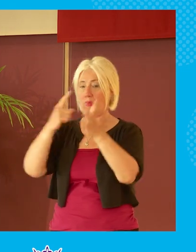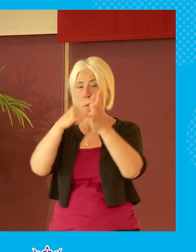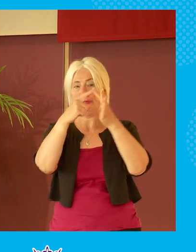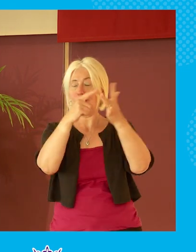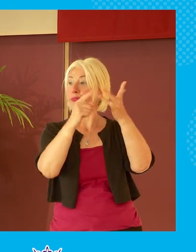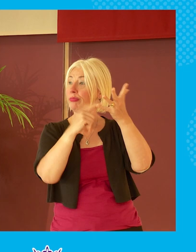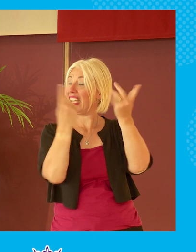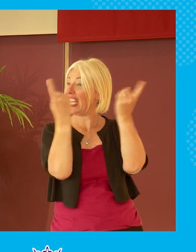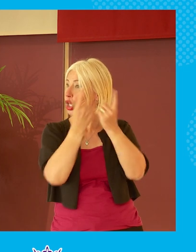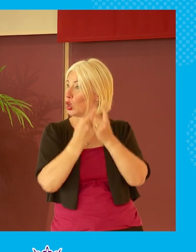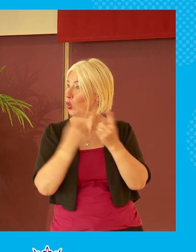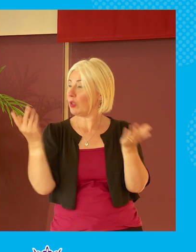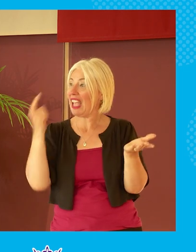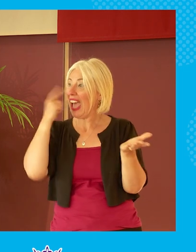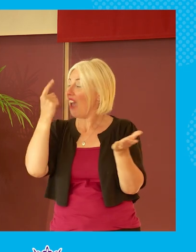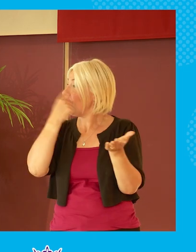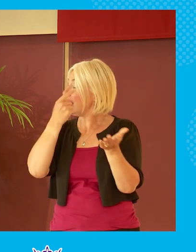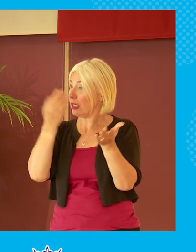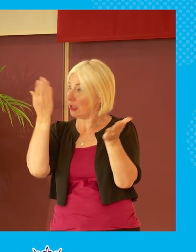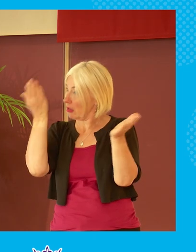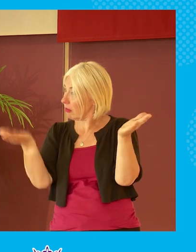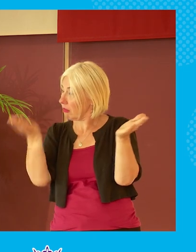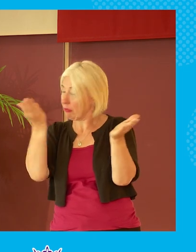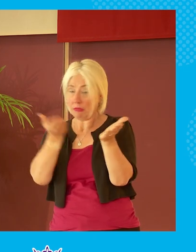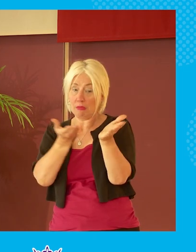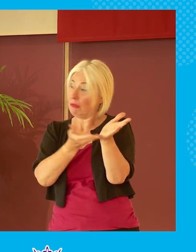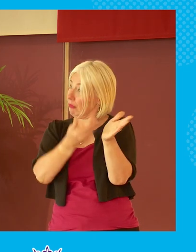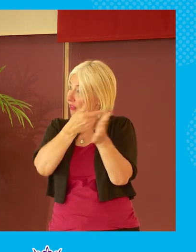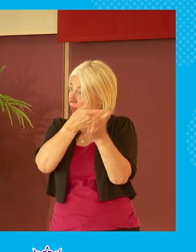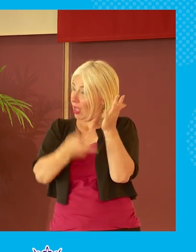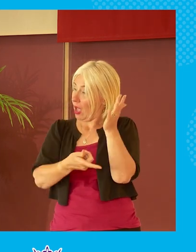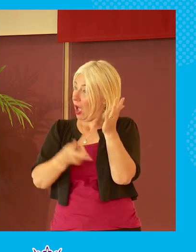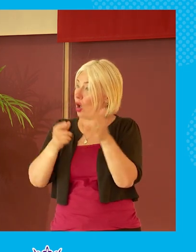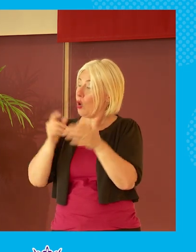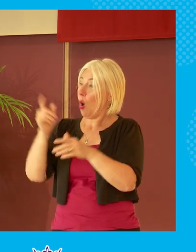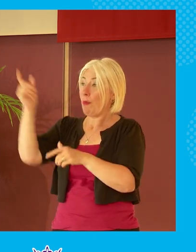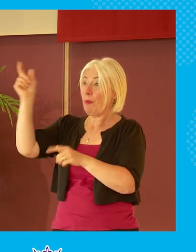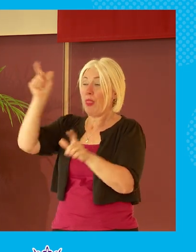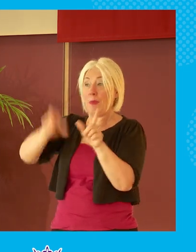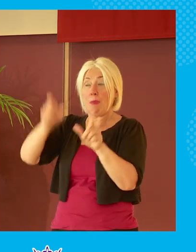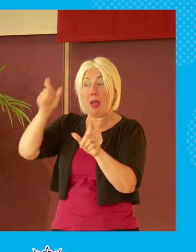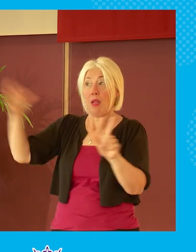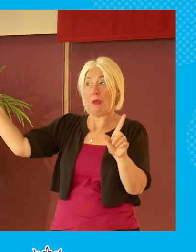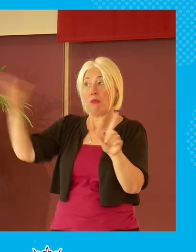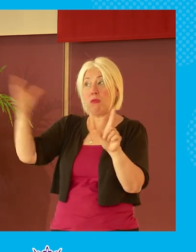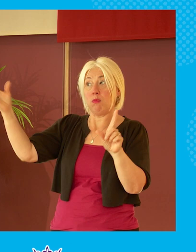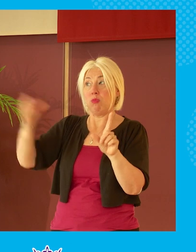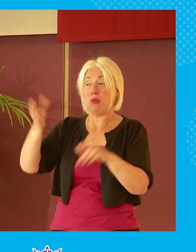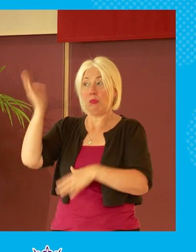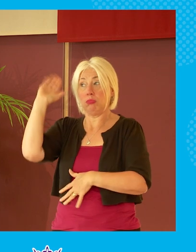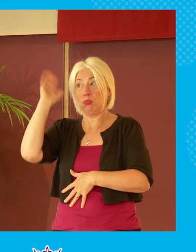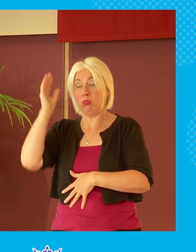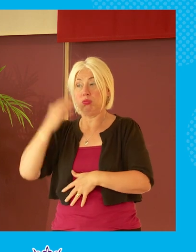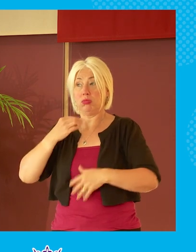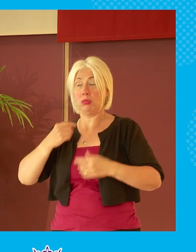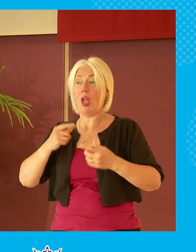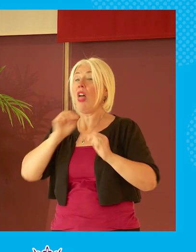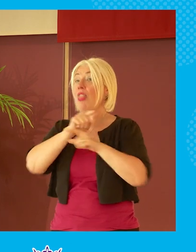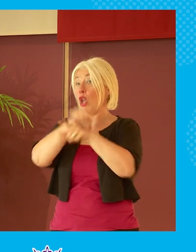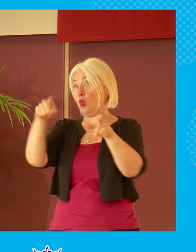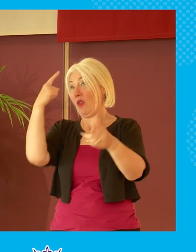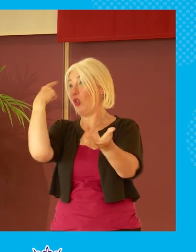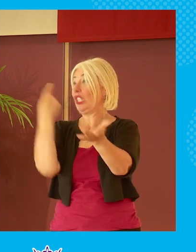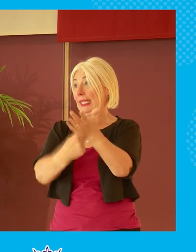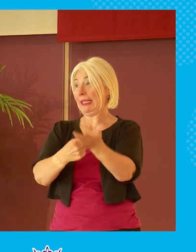here's the evidence you can hear from all of the people who who've done work on this you can hear their opinions and you can then make a